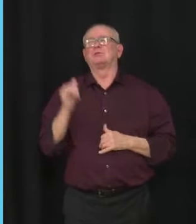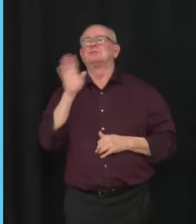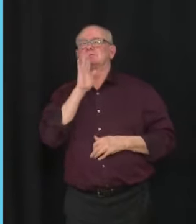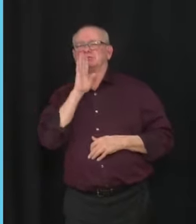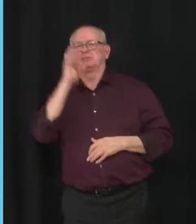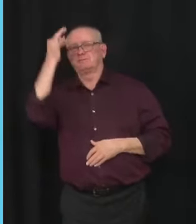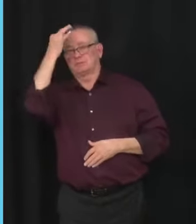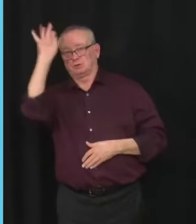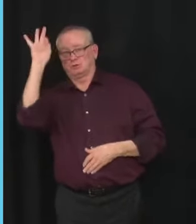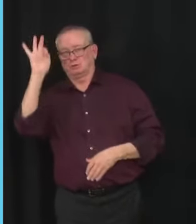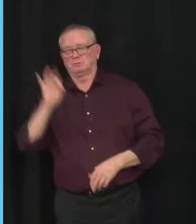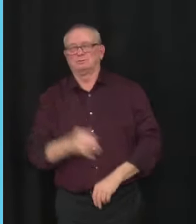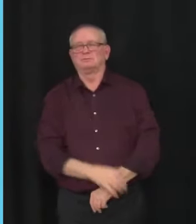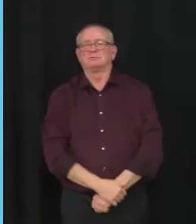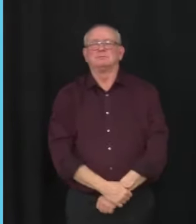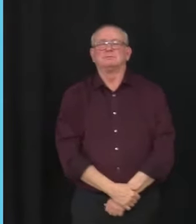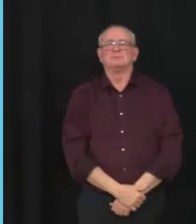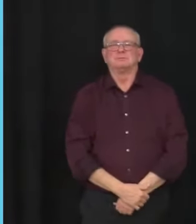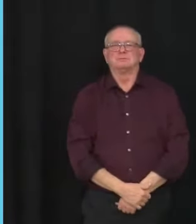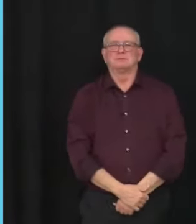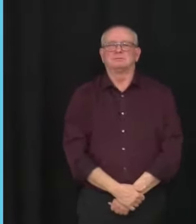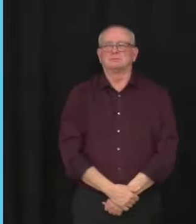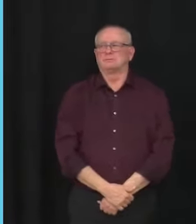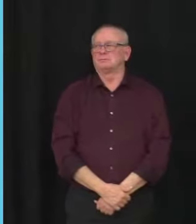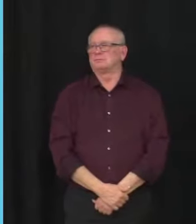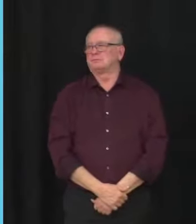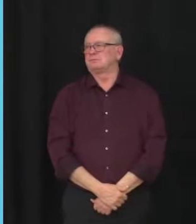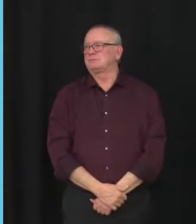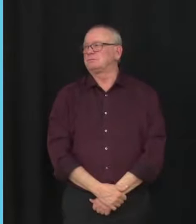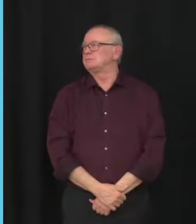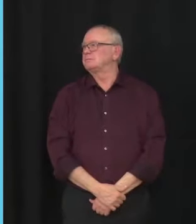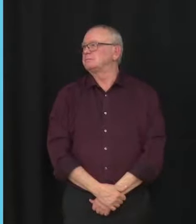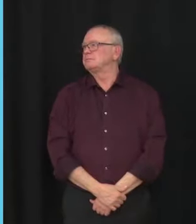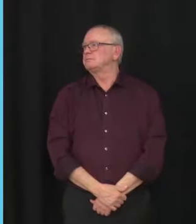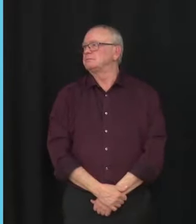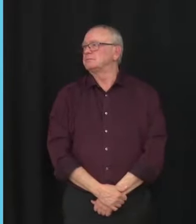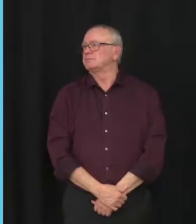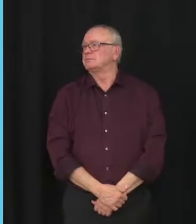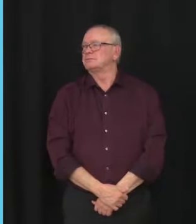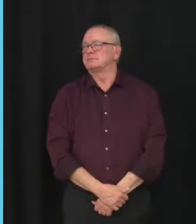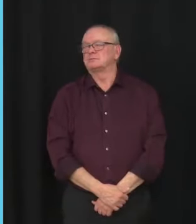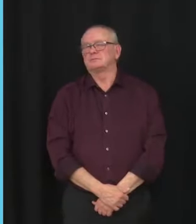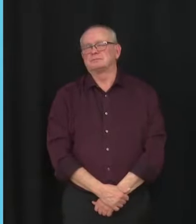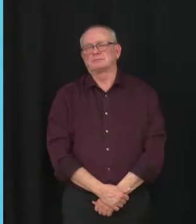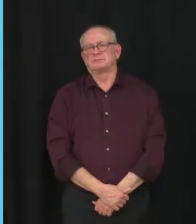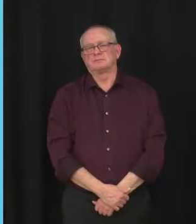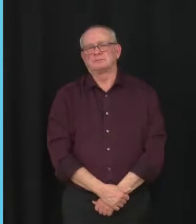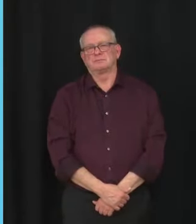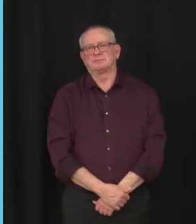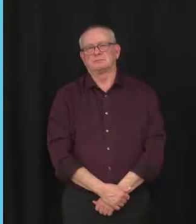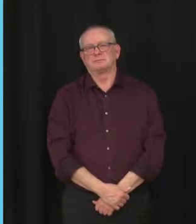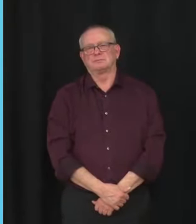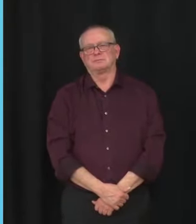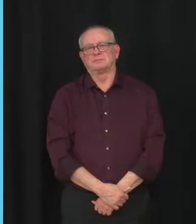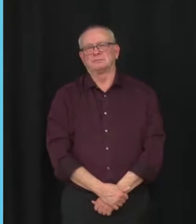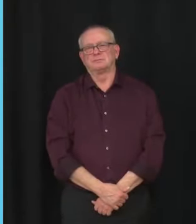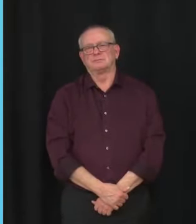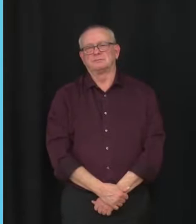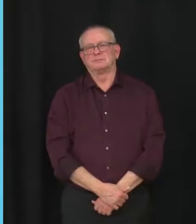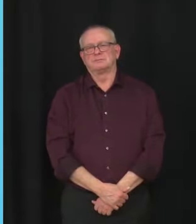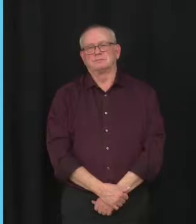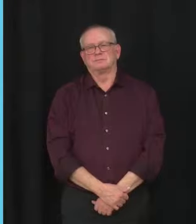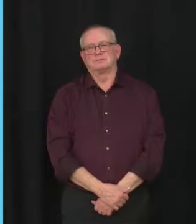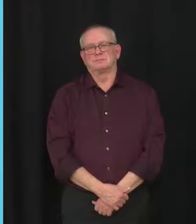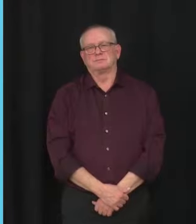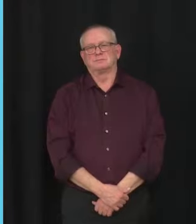inquiétons du, excuse-moi, nous nous inquiétons de l'impact de COVID-19 sur la